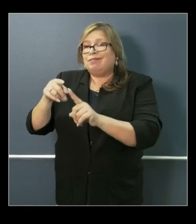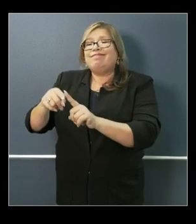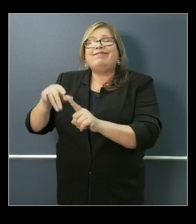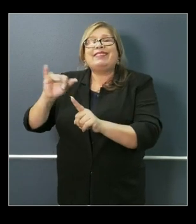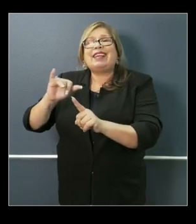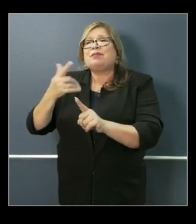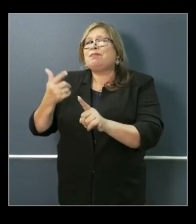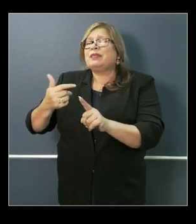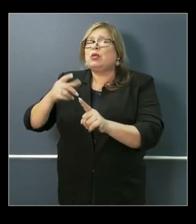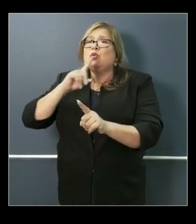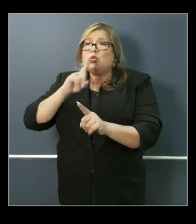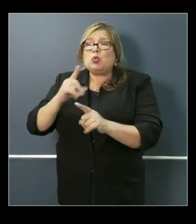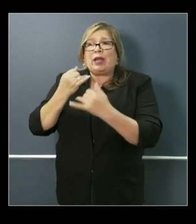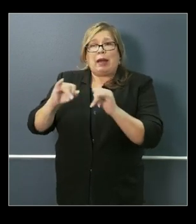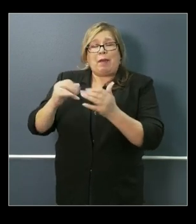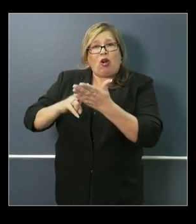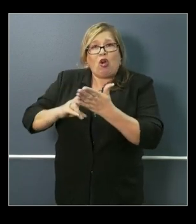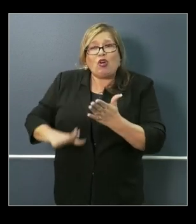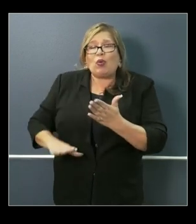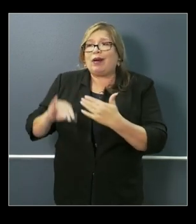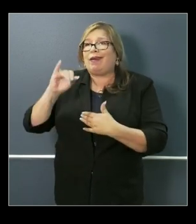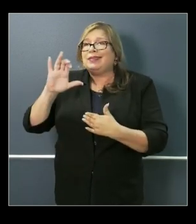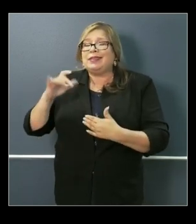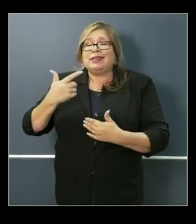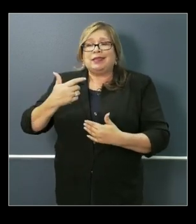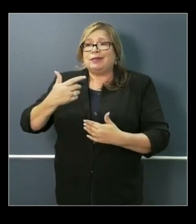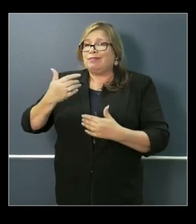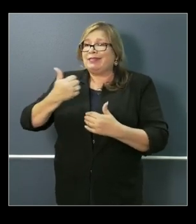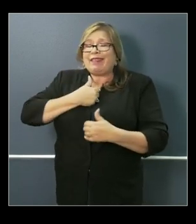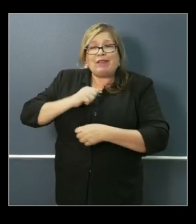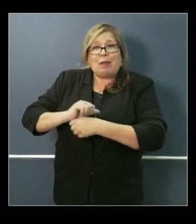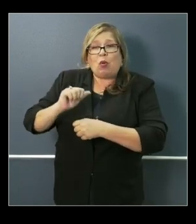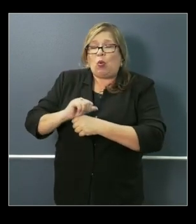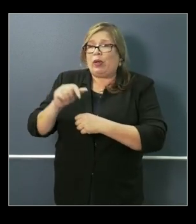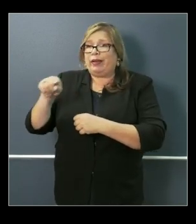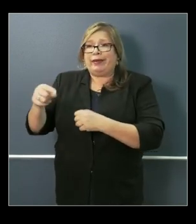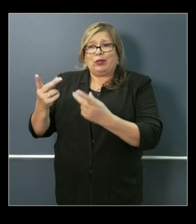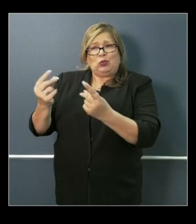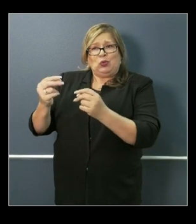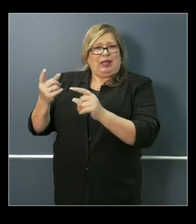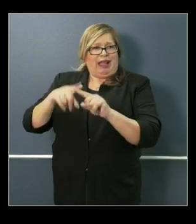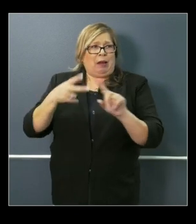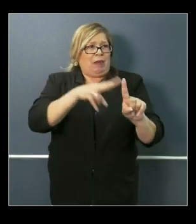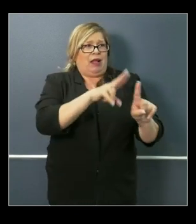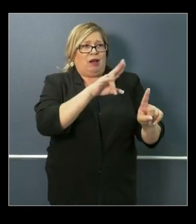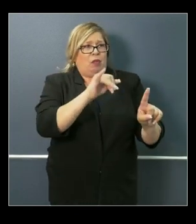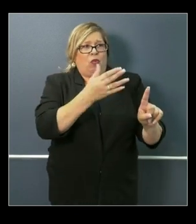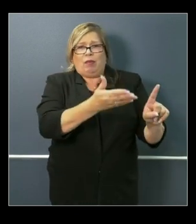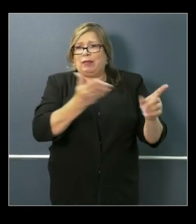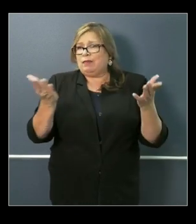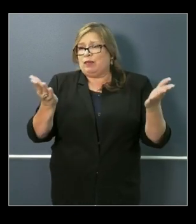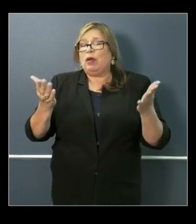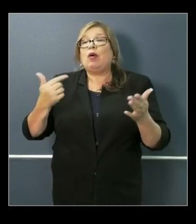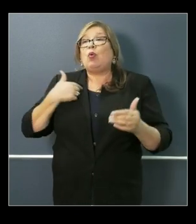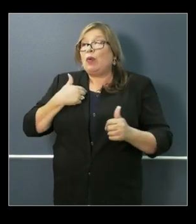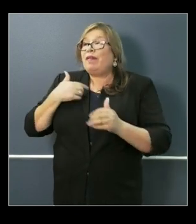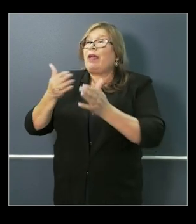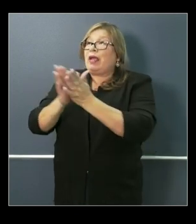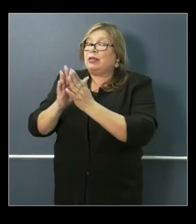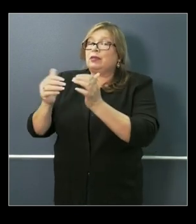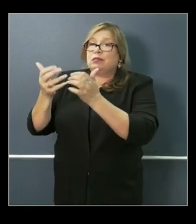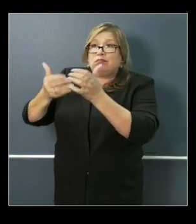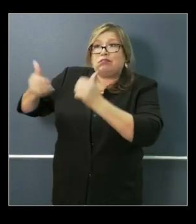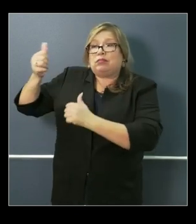true independent contractors. And we have been working with the Department of Labor to get more guidance. In the meantime, we are putting up some